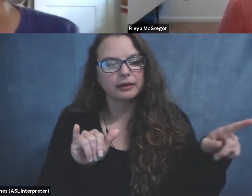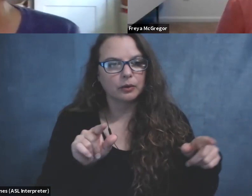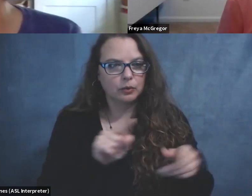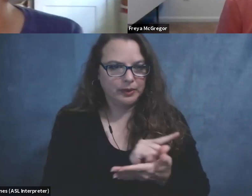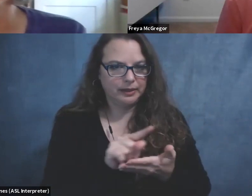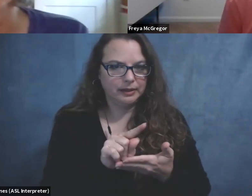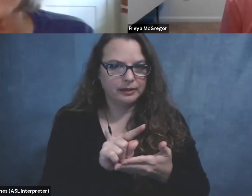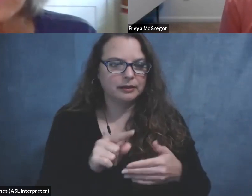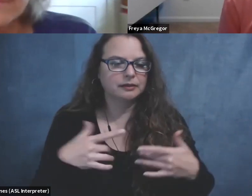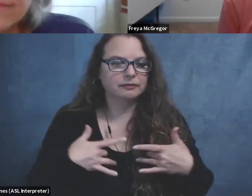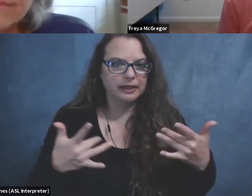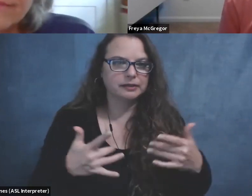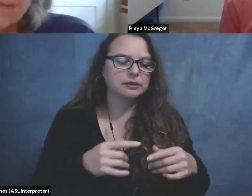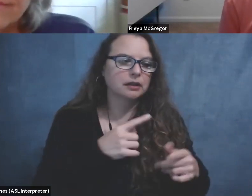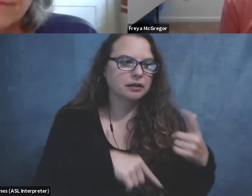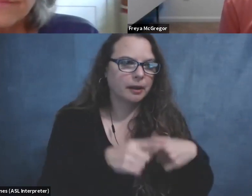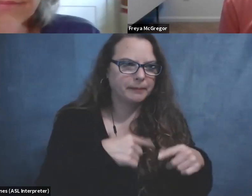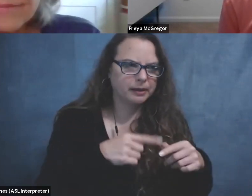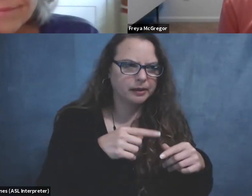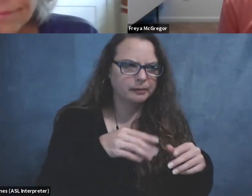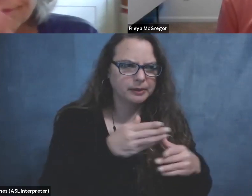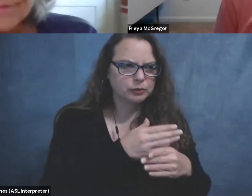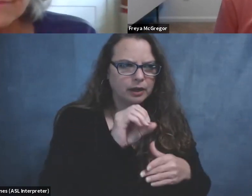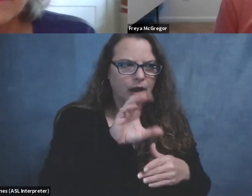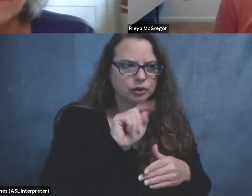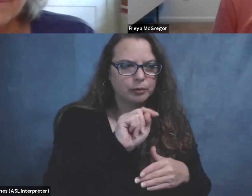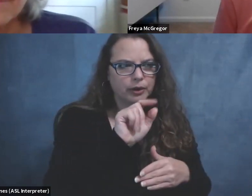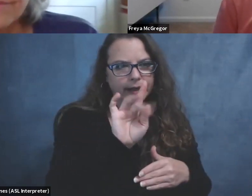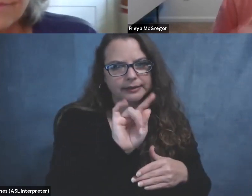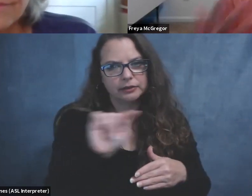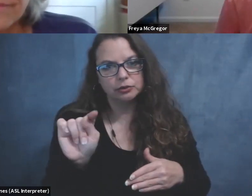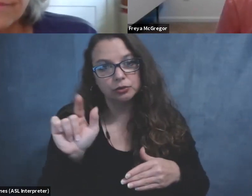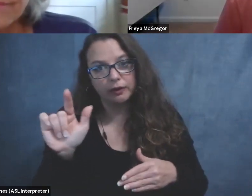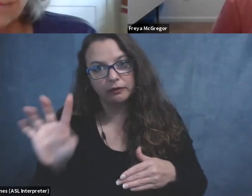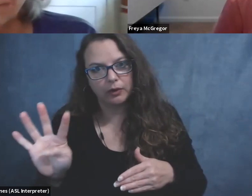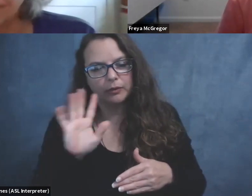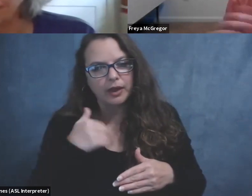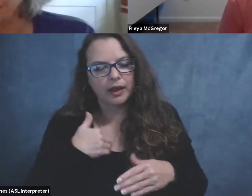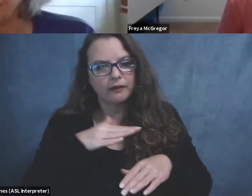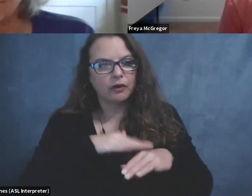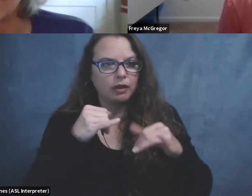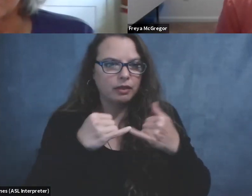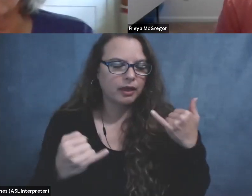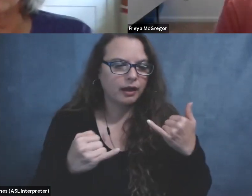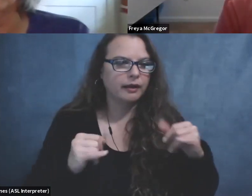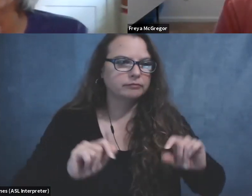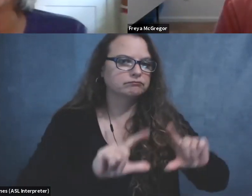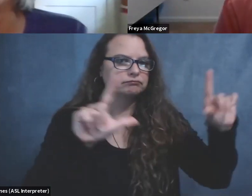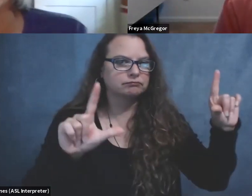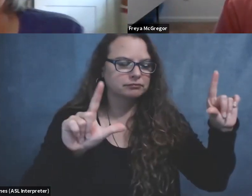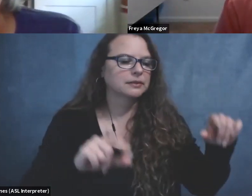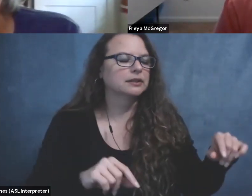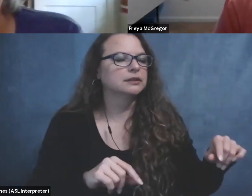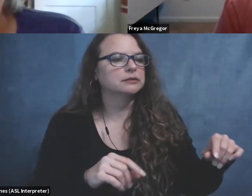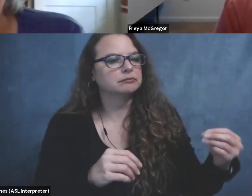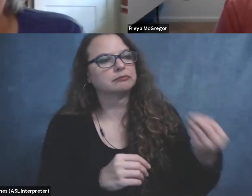all the different events coming between, uh, October, 18 to 24. Um, there'll be online prompts and panels and webinars and,